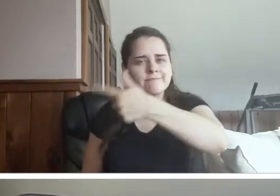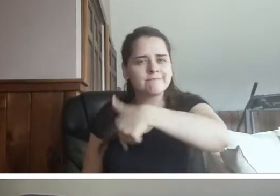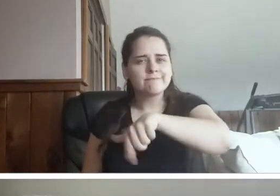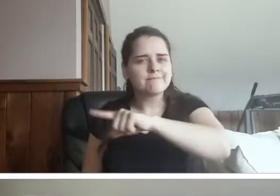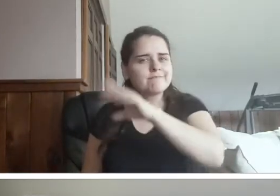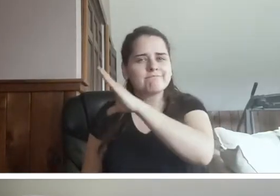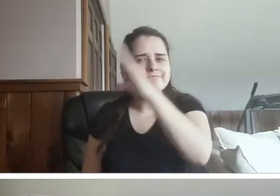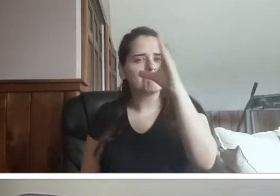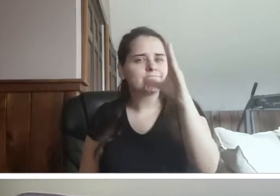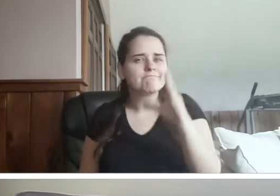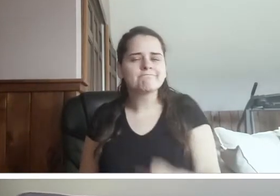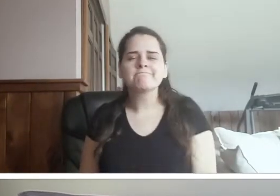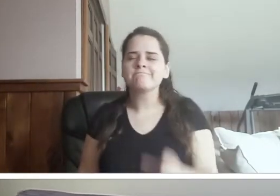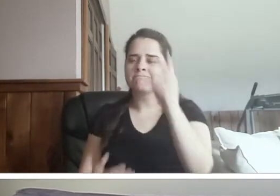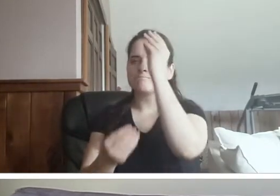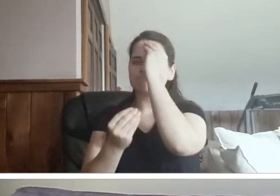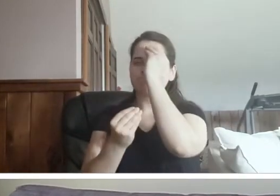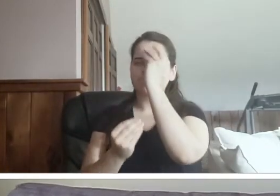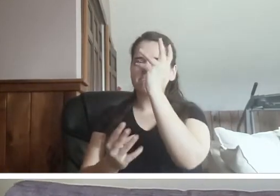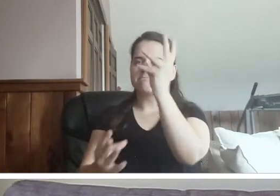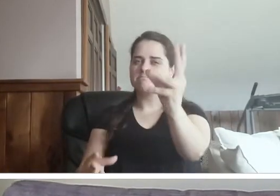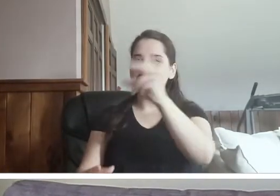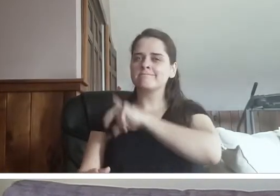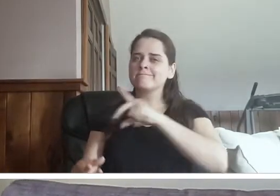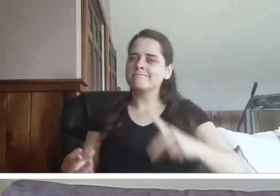that the sky was falling.